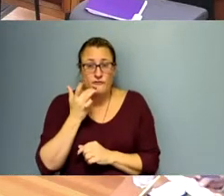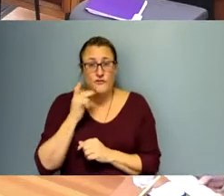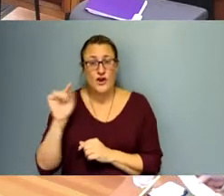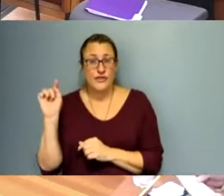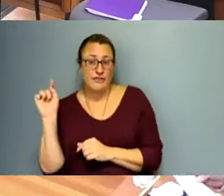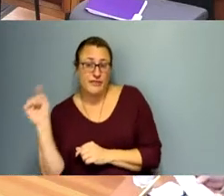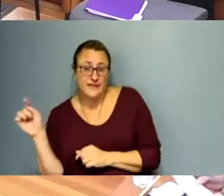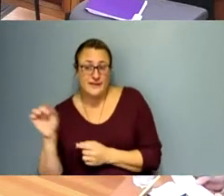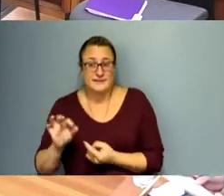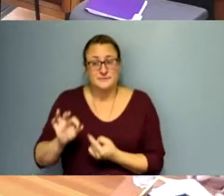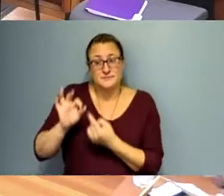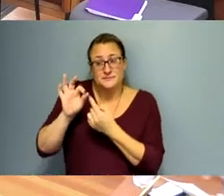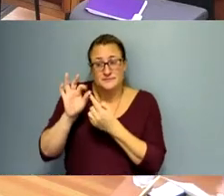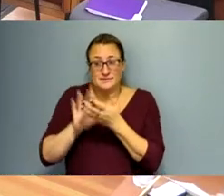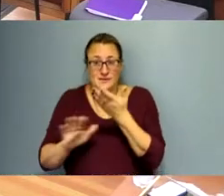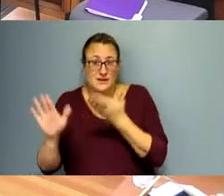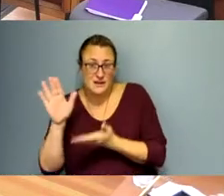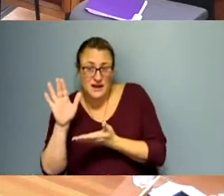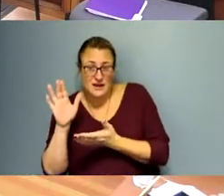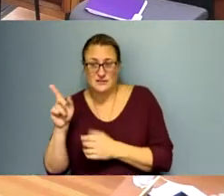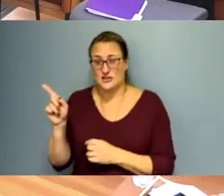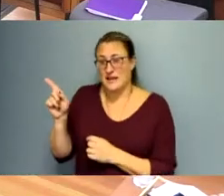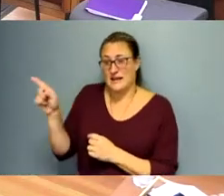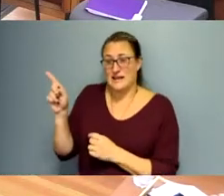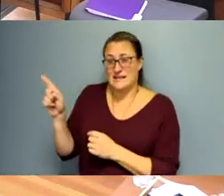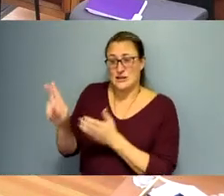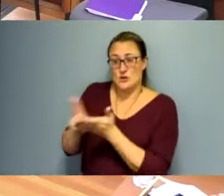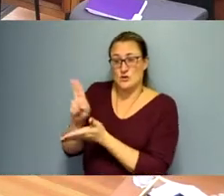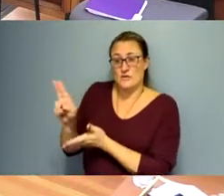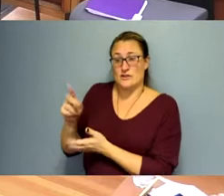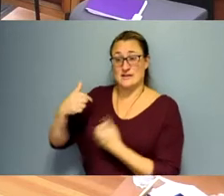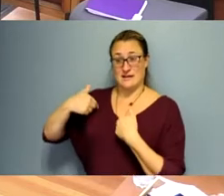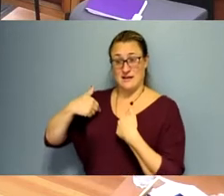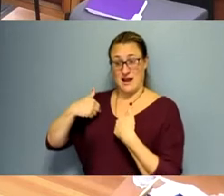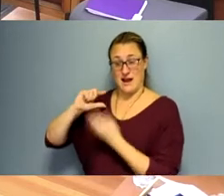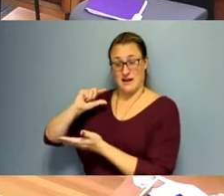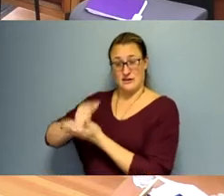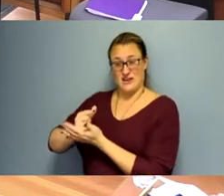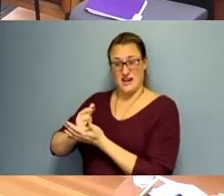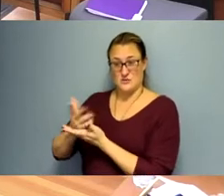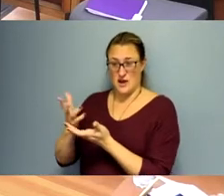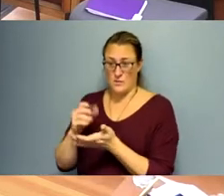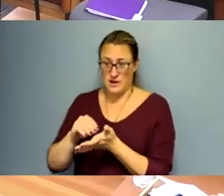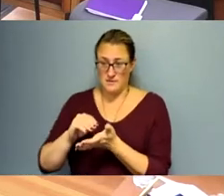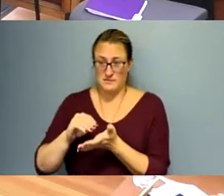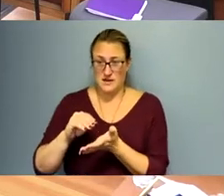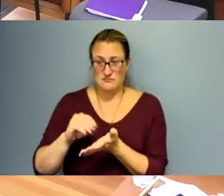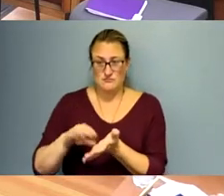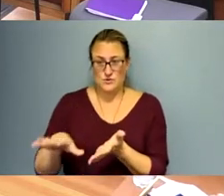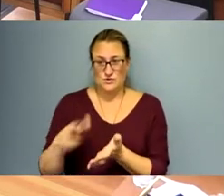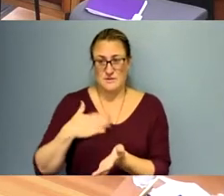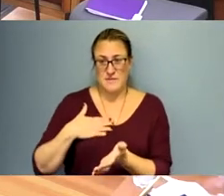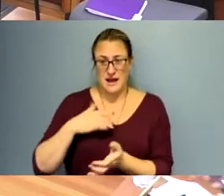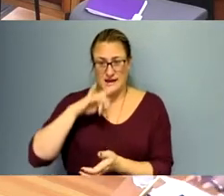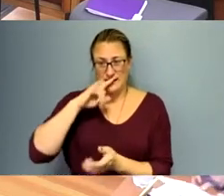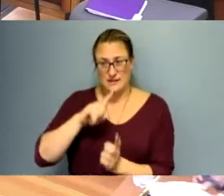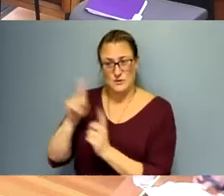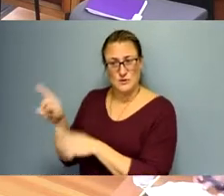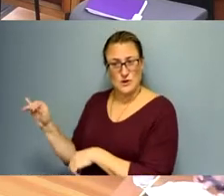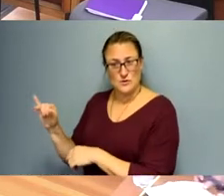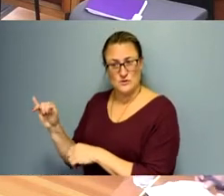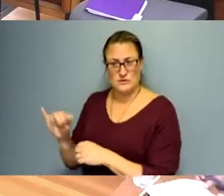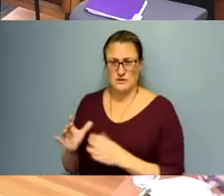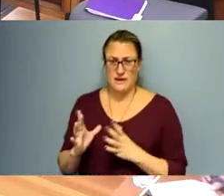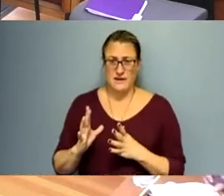I have a legacy at this particular university, and I want them to go there. And that's great. I want you to send your son or daughter